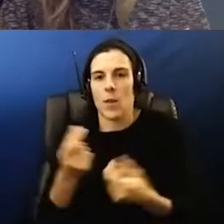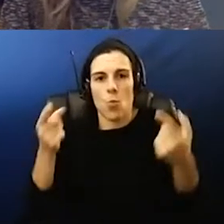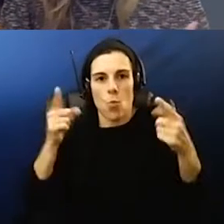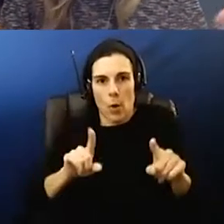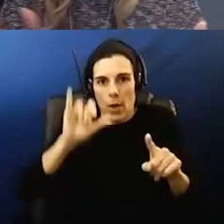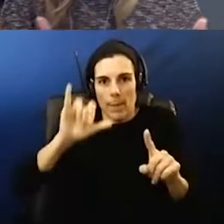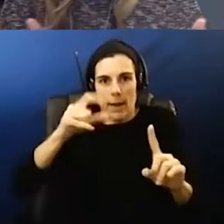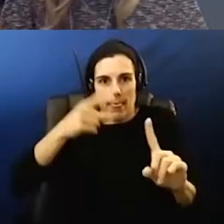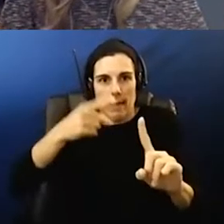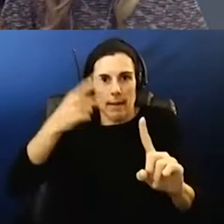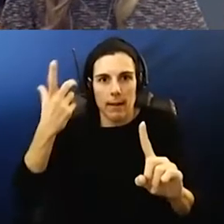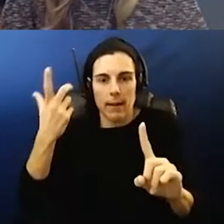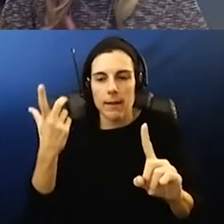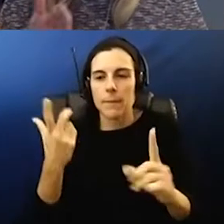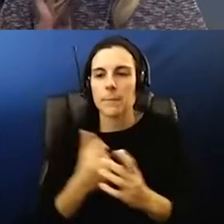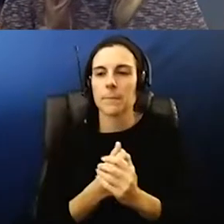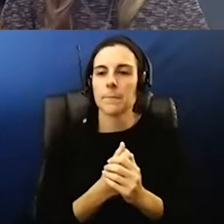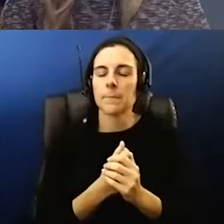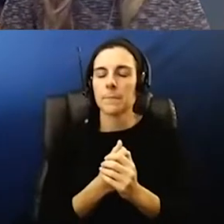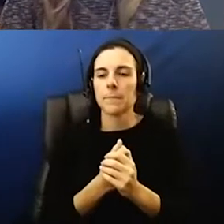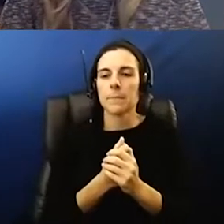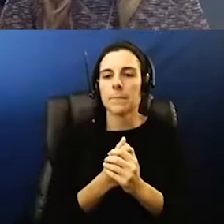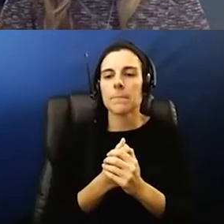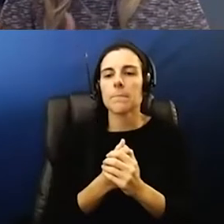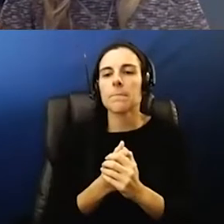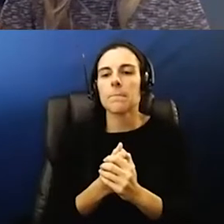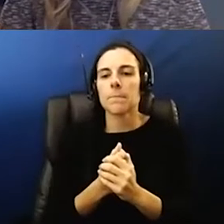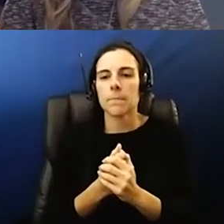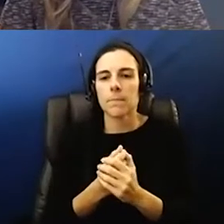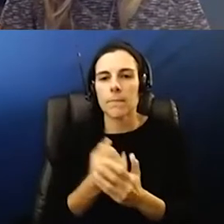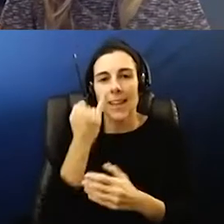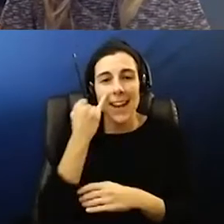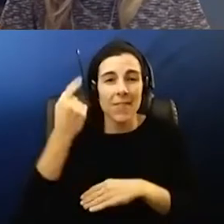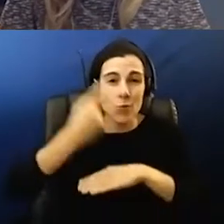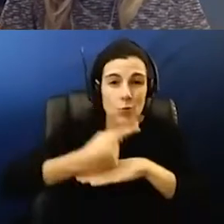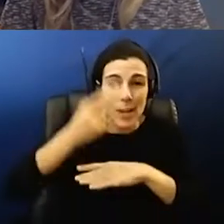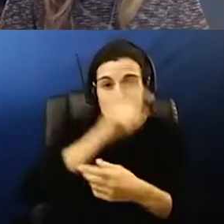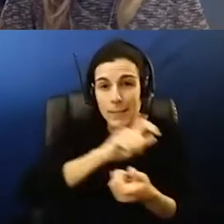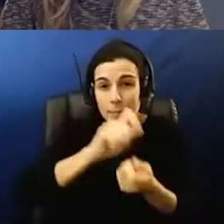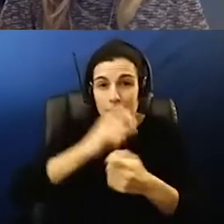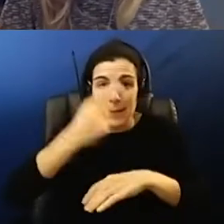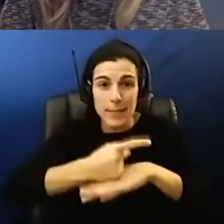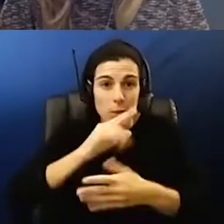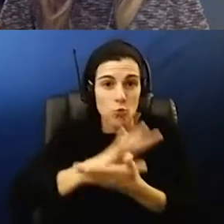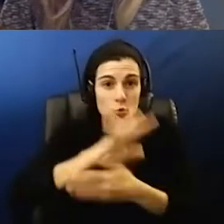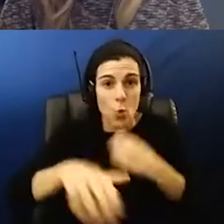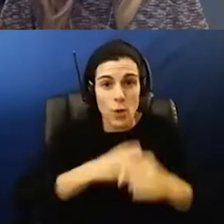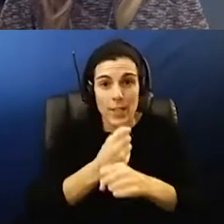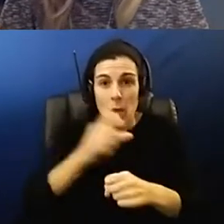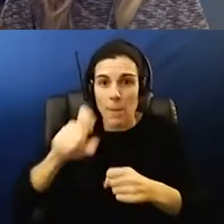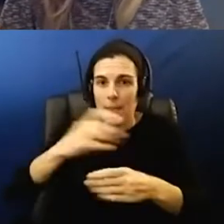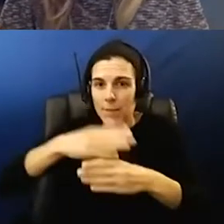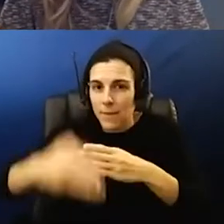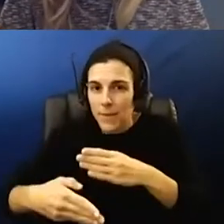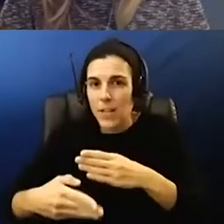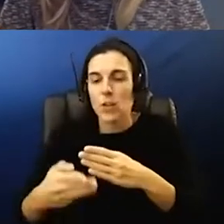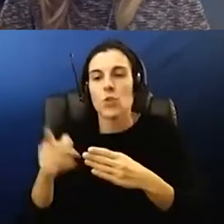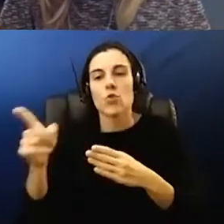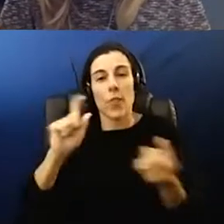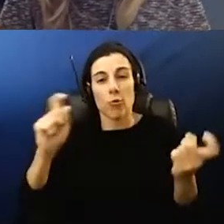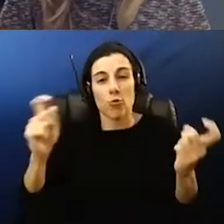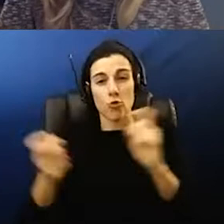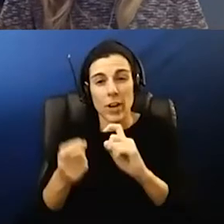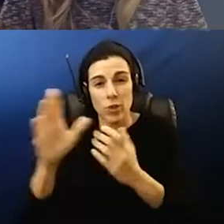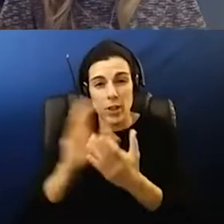time and then you also have sort of the backstop of there's a date certain when the school year has to be completed so in that case that they are altering their school